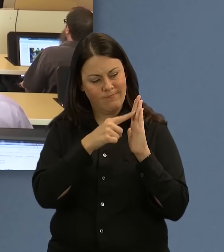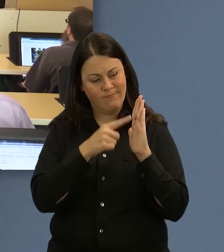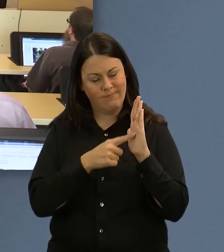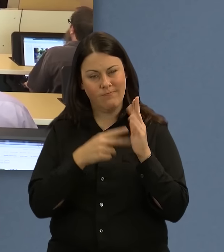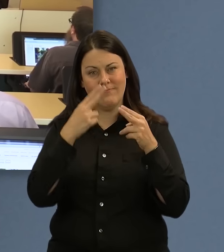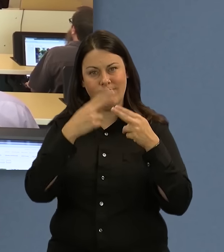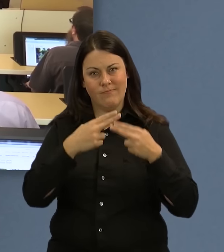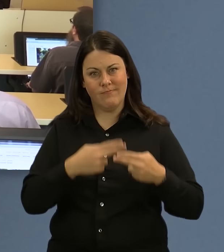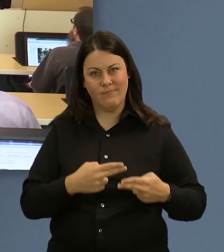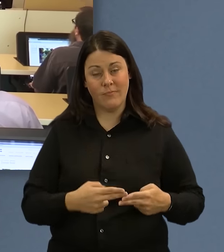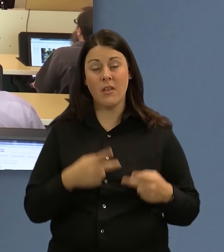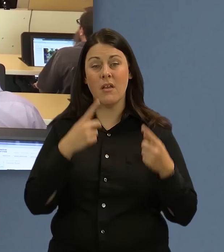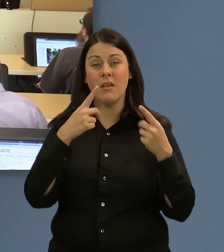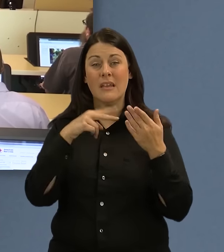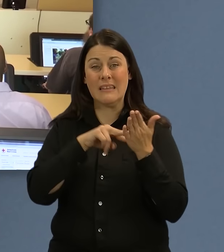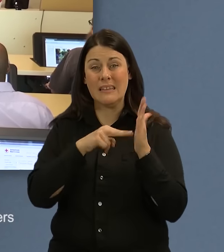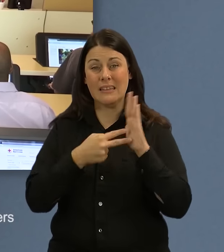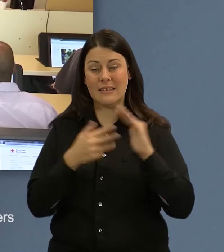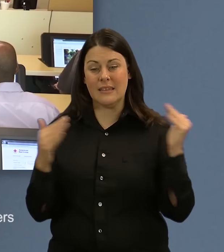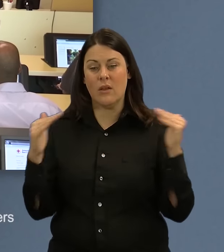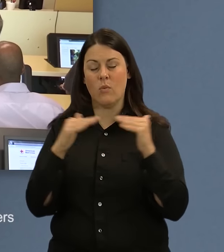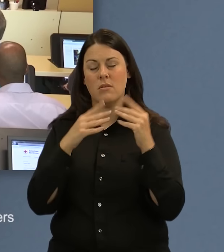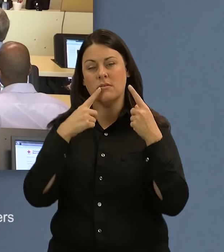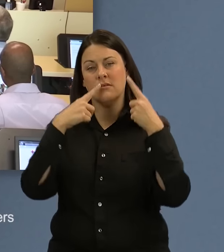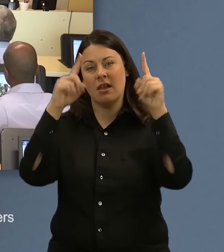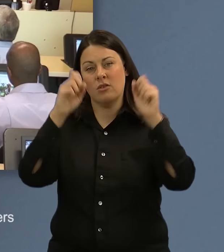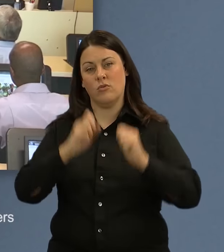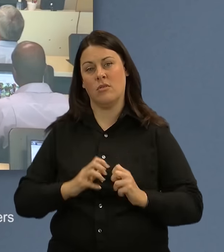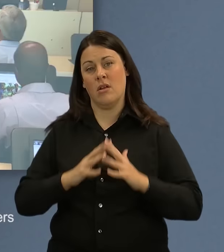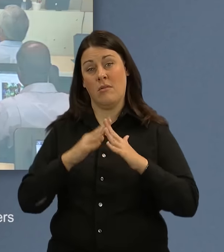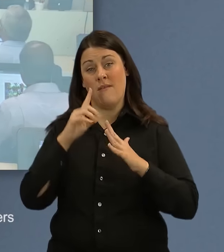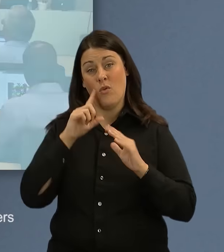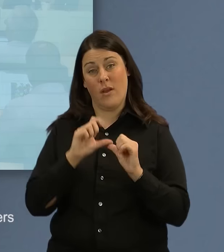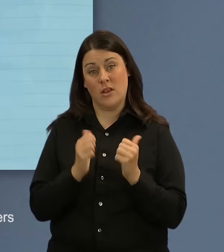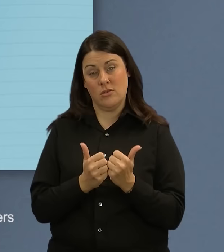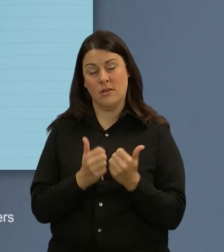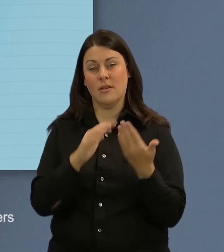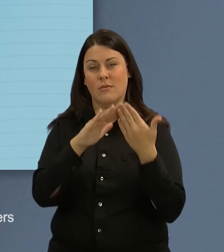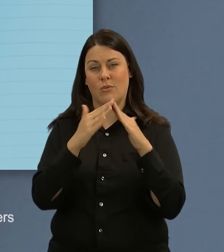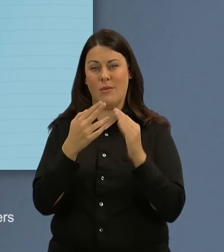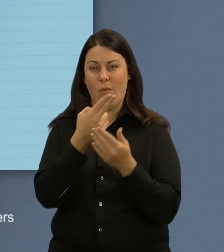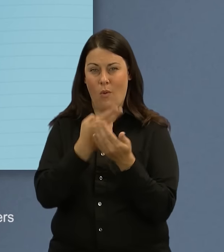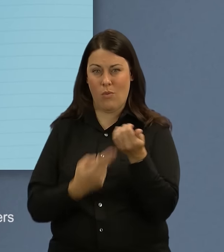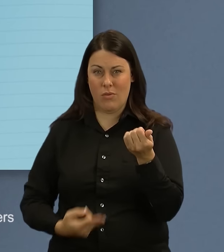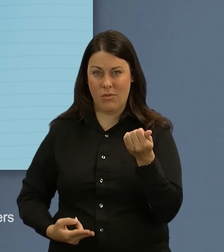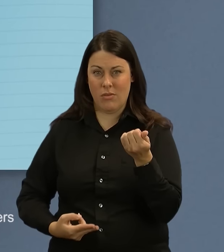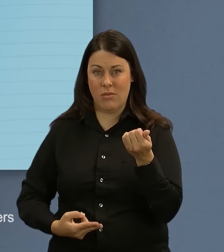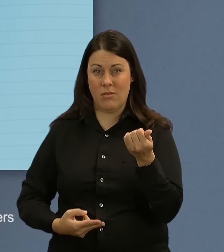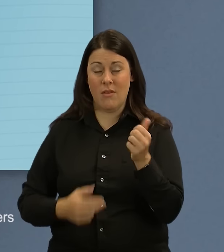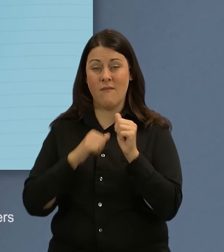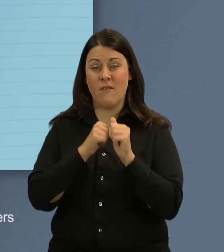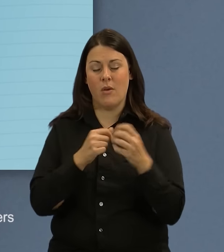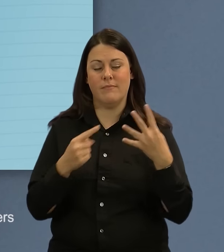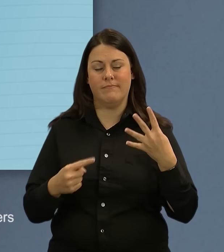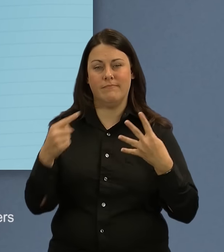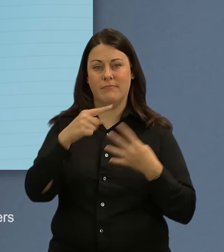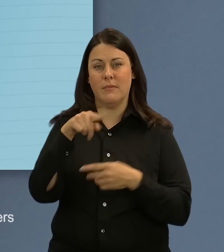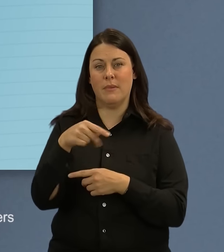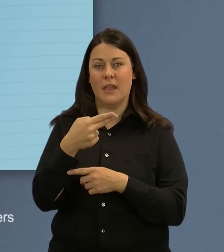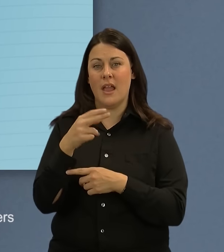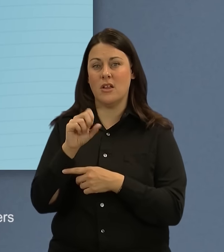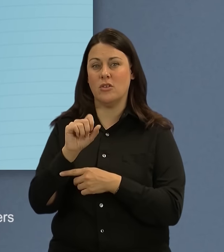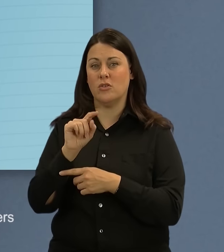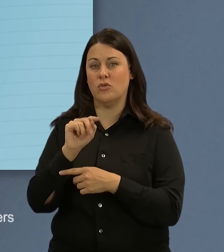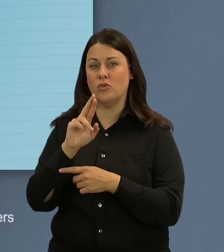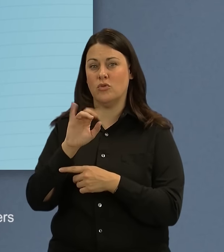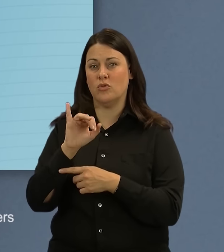successful disaster recovery in their agency and community. Following the PH Strider format allows LPHA